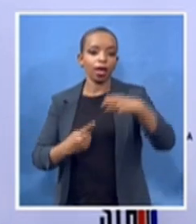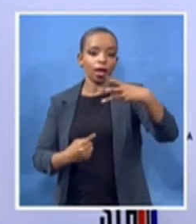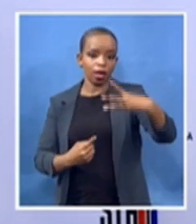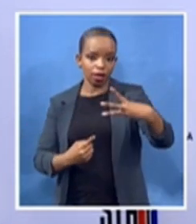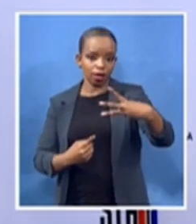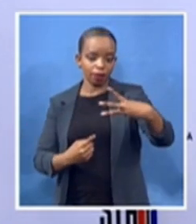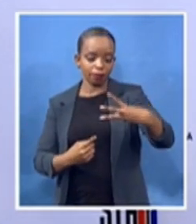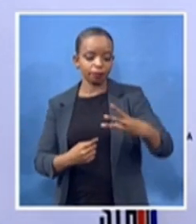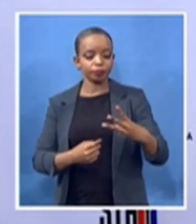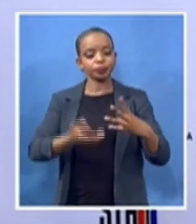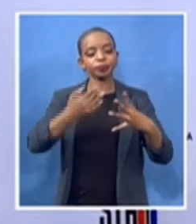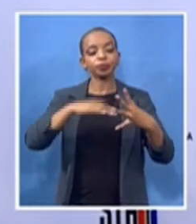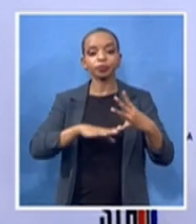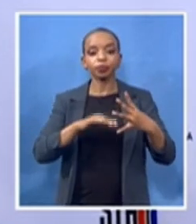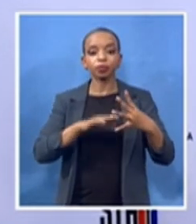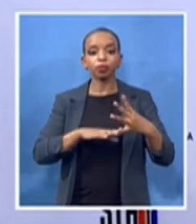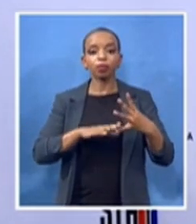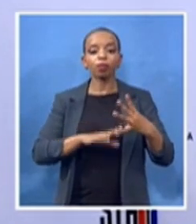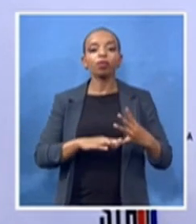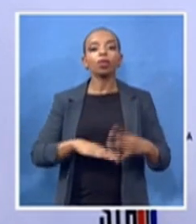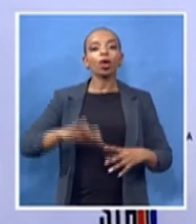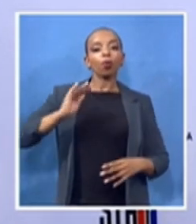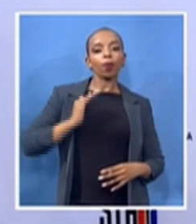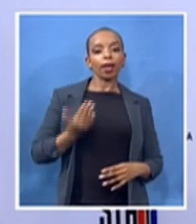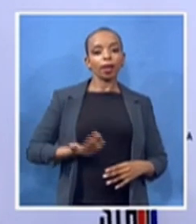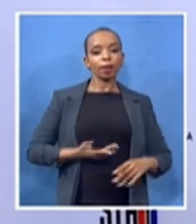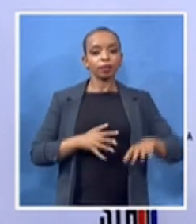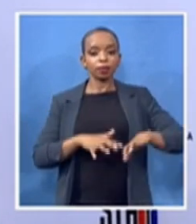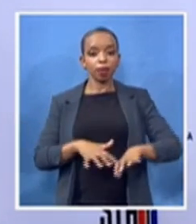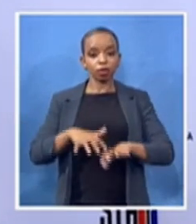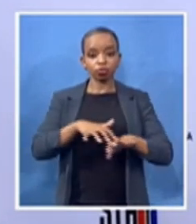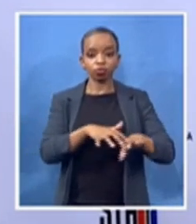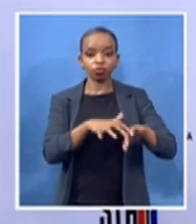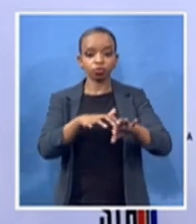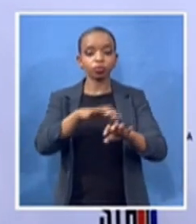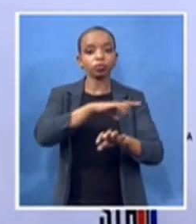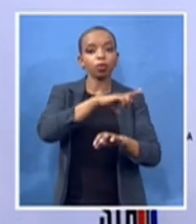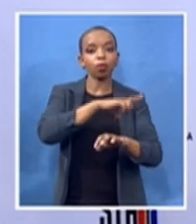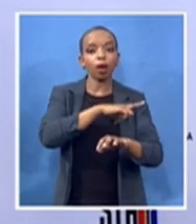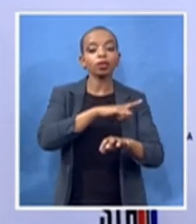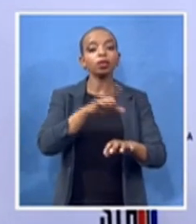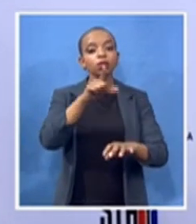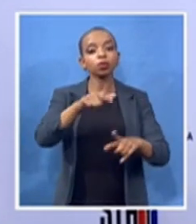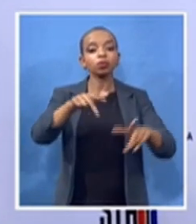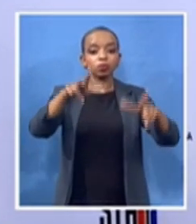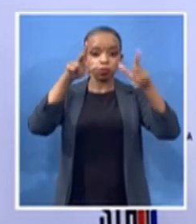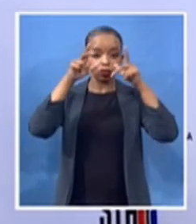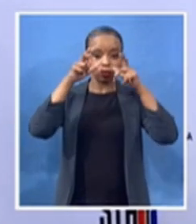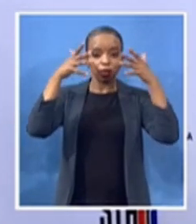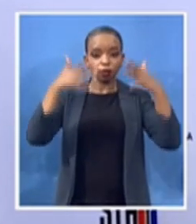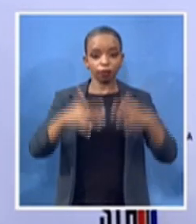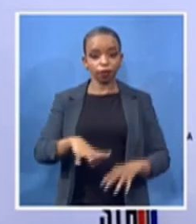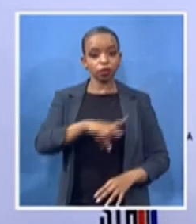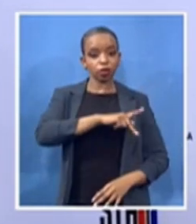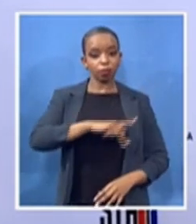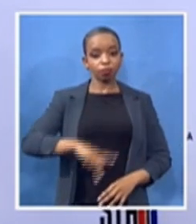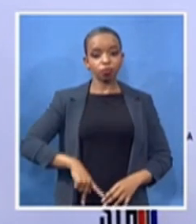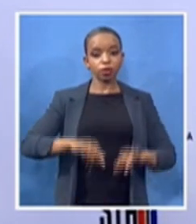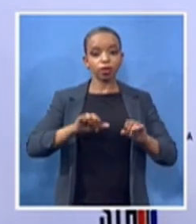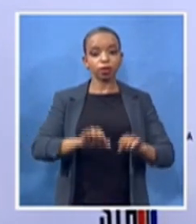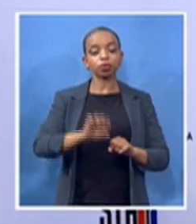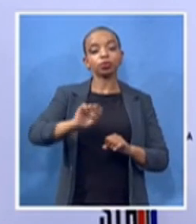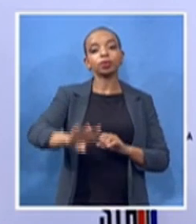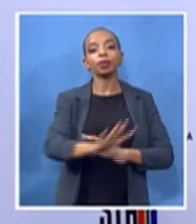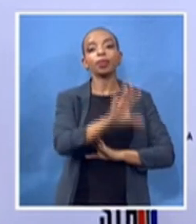against gender-based violence i'm sure we all heard the address of the president of the republic of south africa where he was gravely